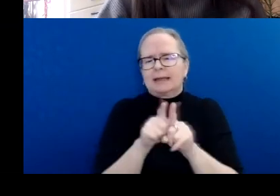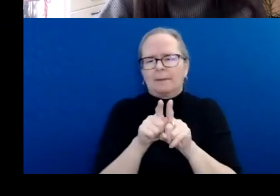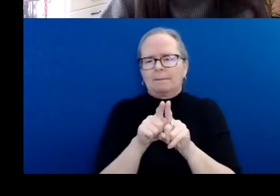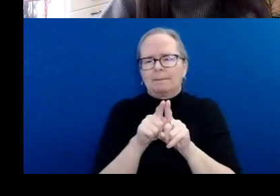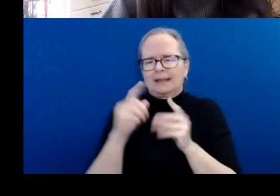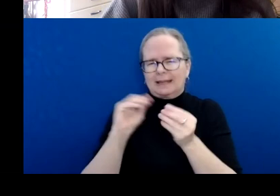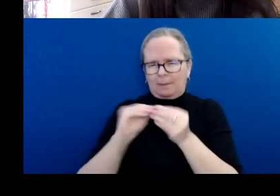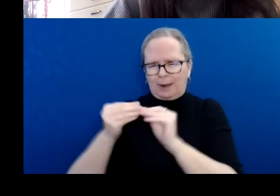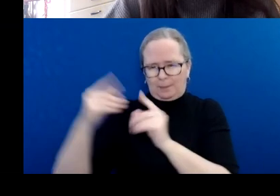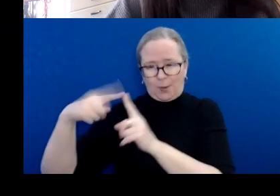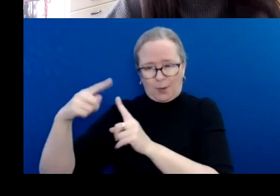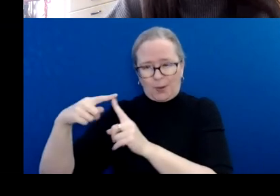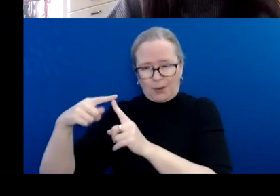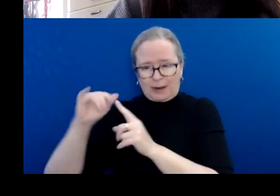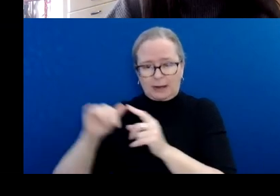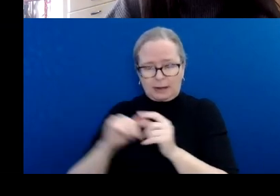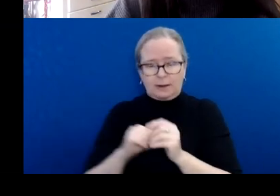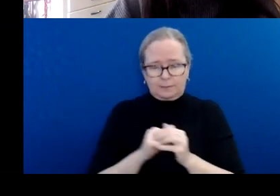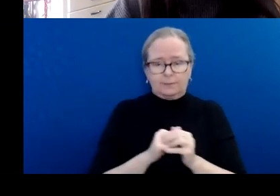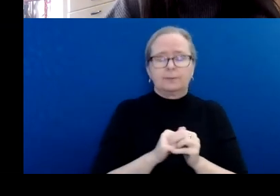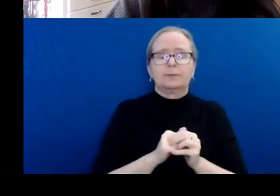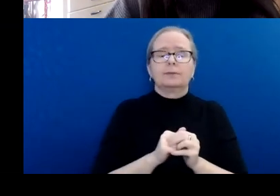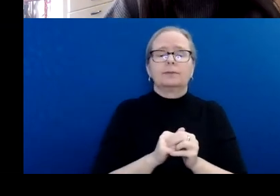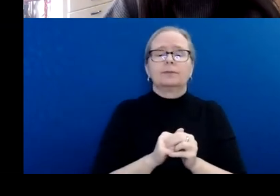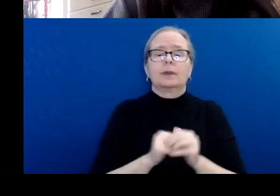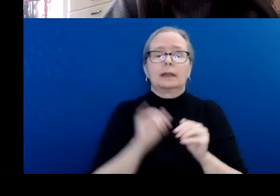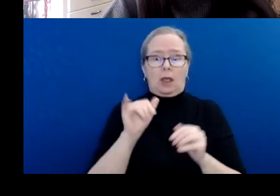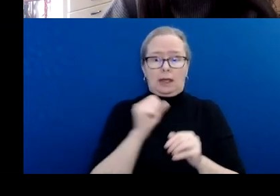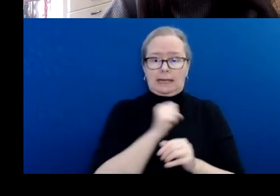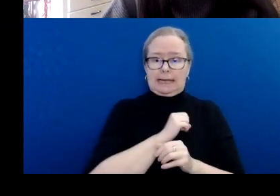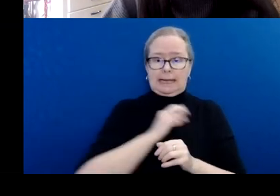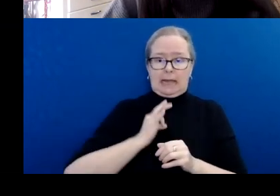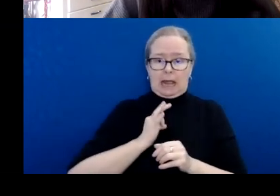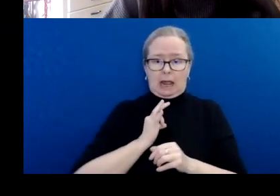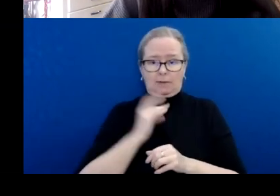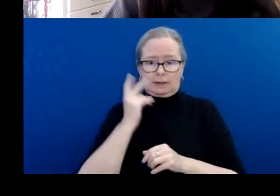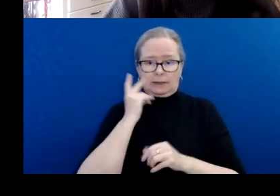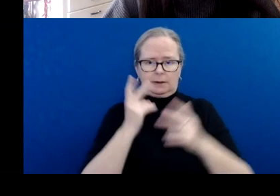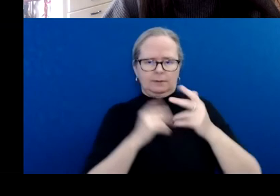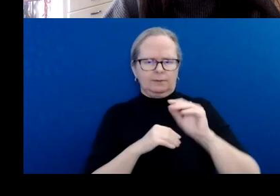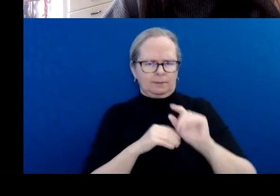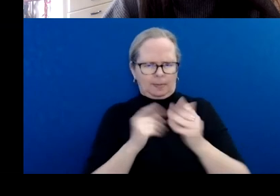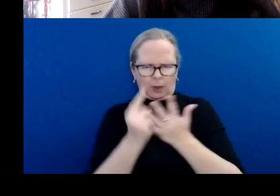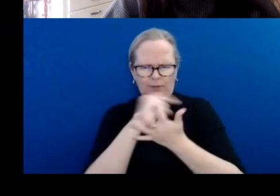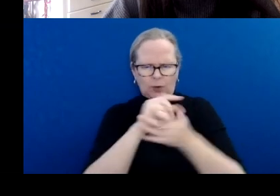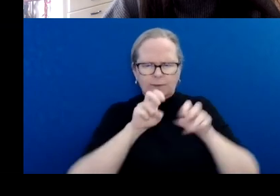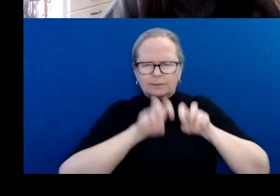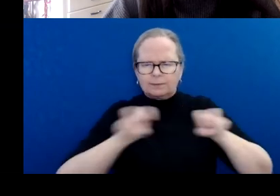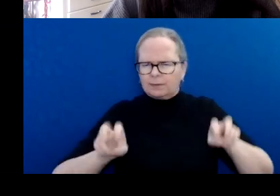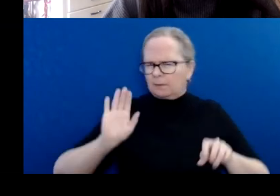Calgary Arts Development staff will review the committee's final recommendations and finalize the funding list.